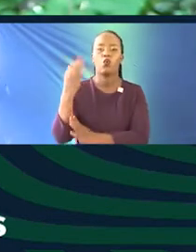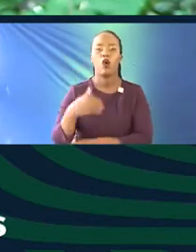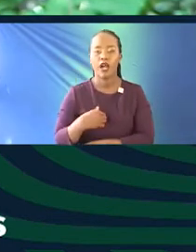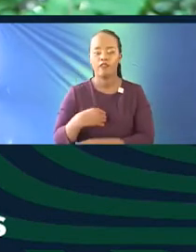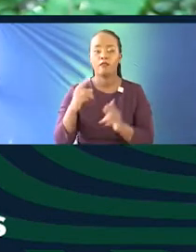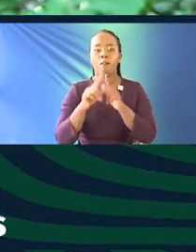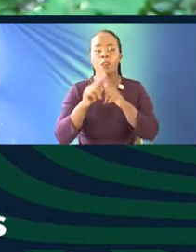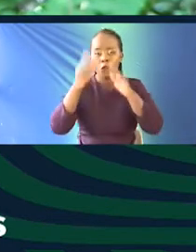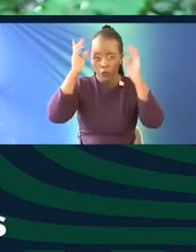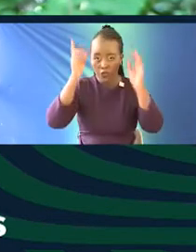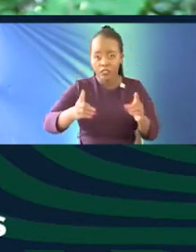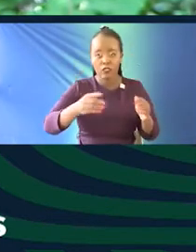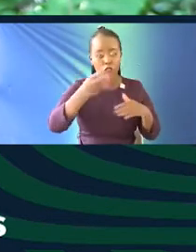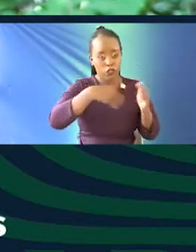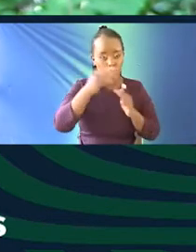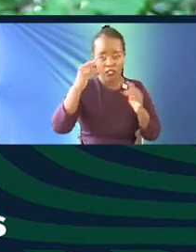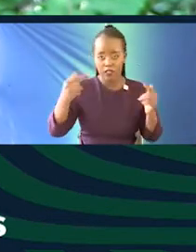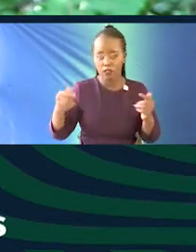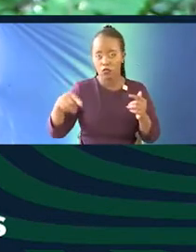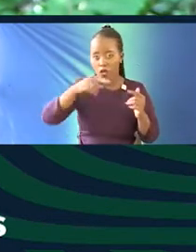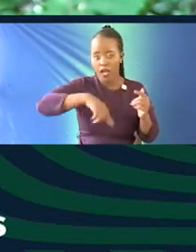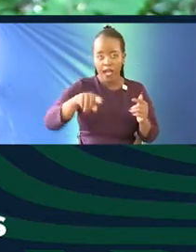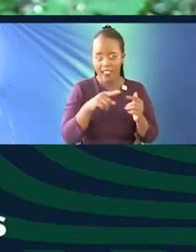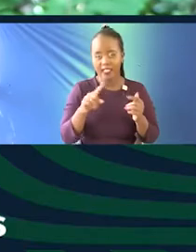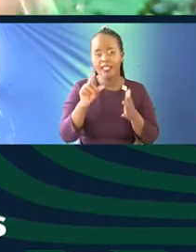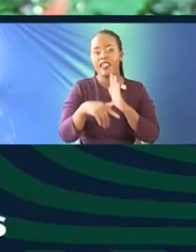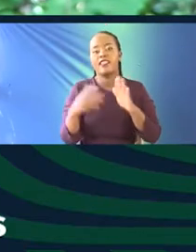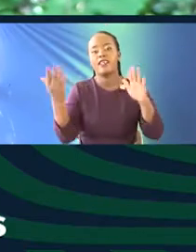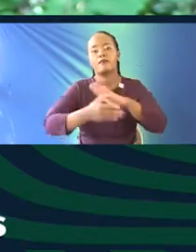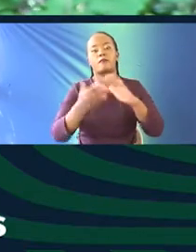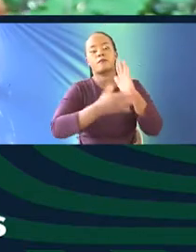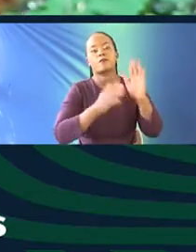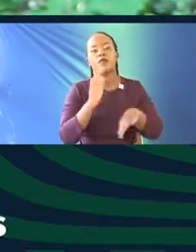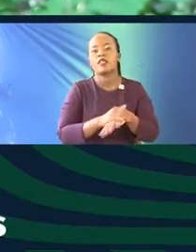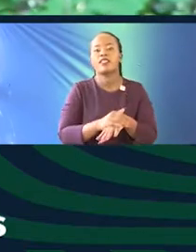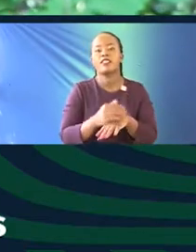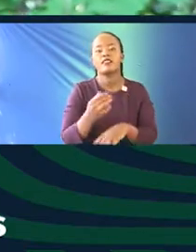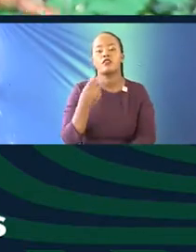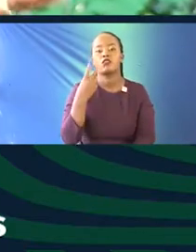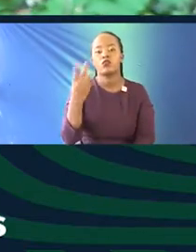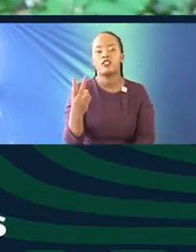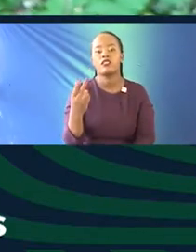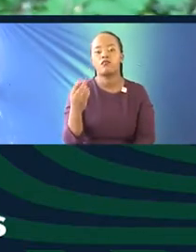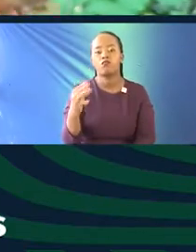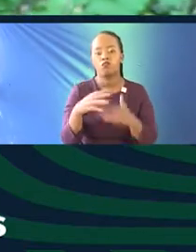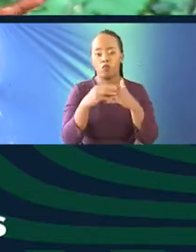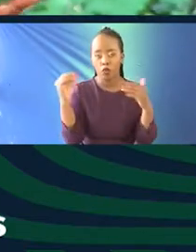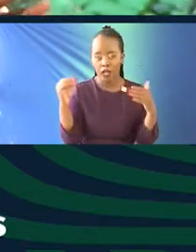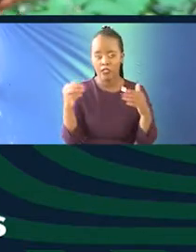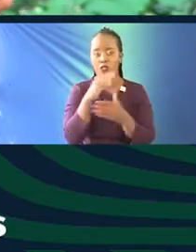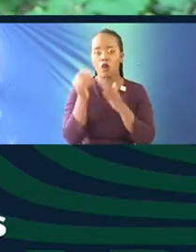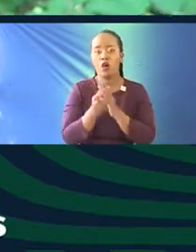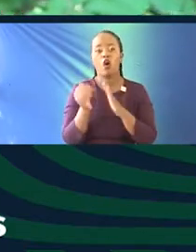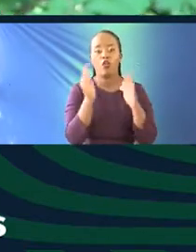You have the choice of selling that to us, make $100 or cutting it down and make $20. So these are some of the incentives that we've put in place.